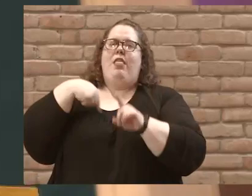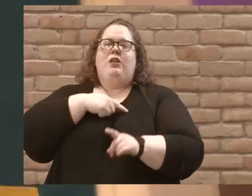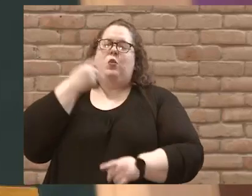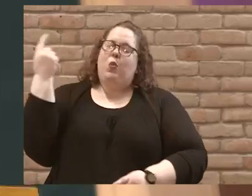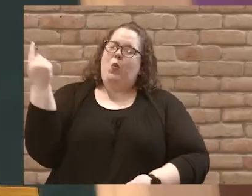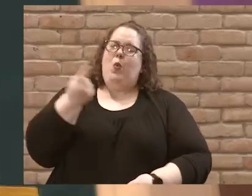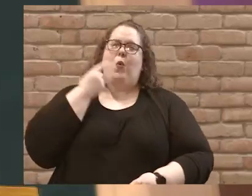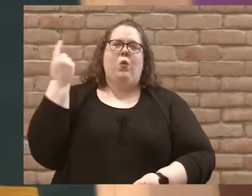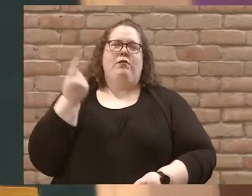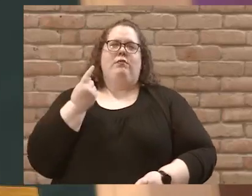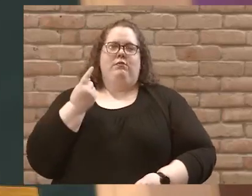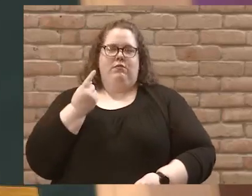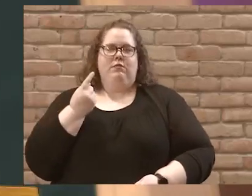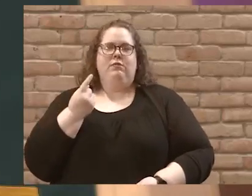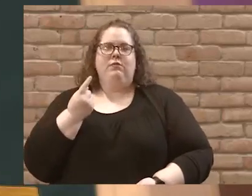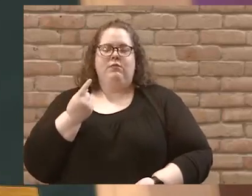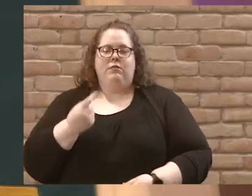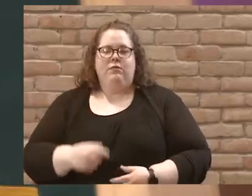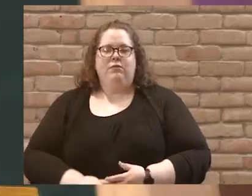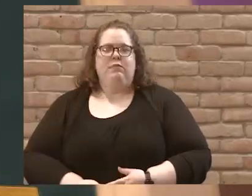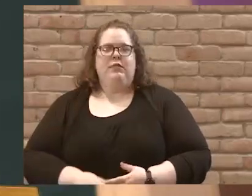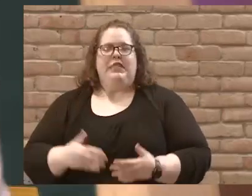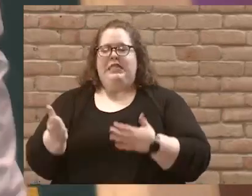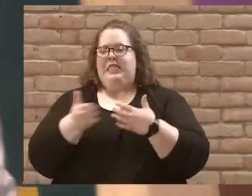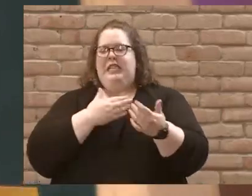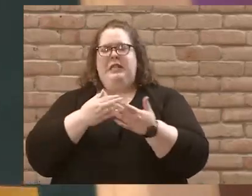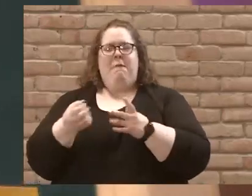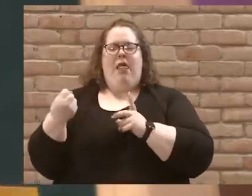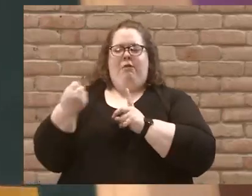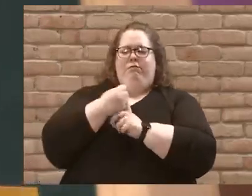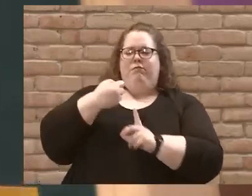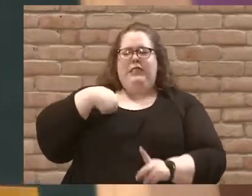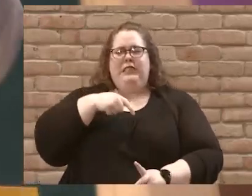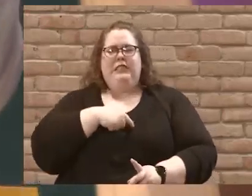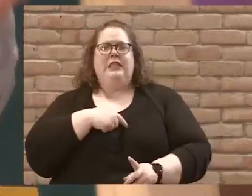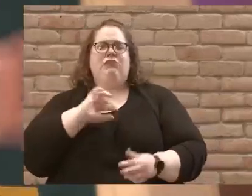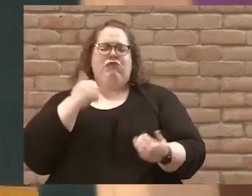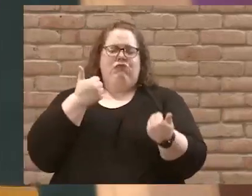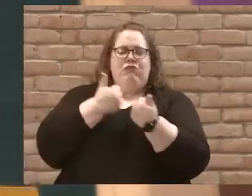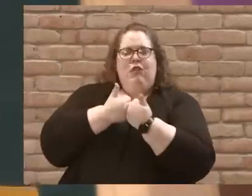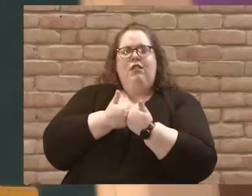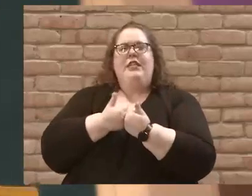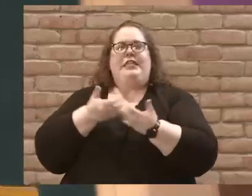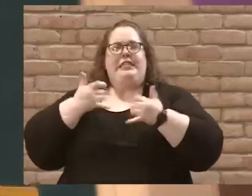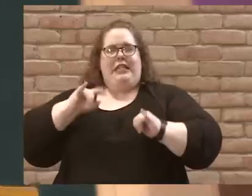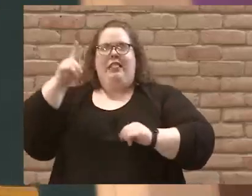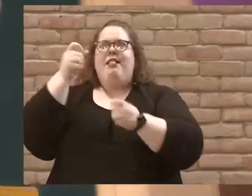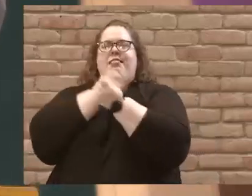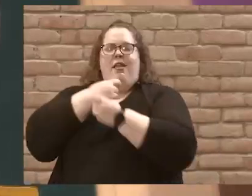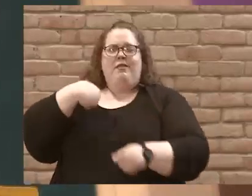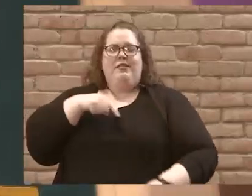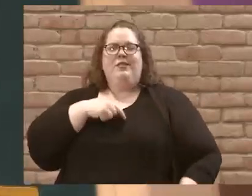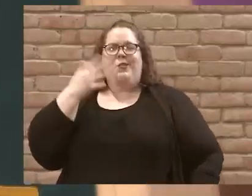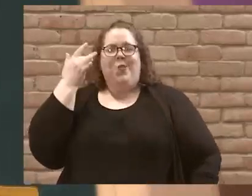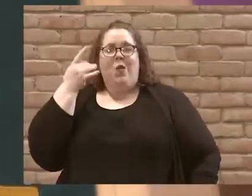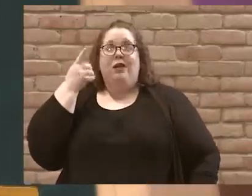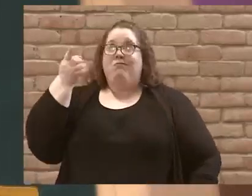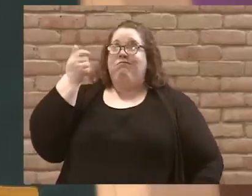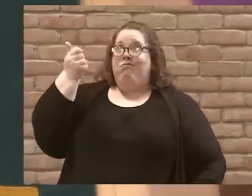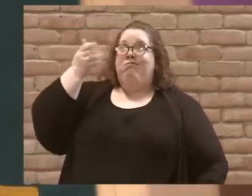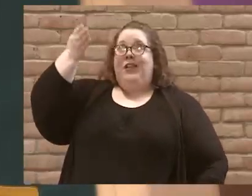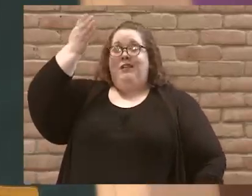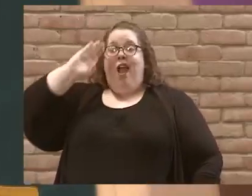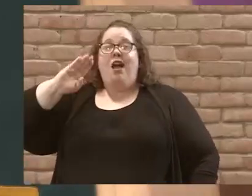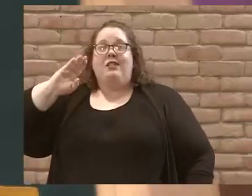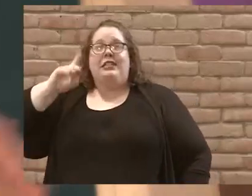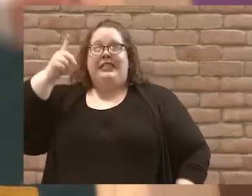this life. That even when those storms come, that he still loves us because he's God and he can and